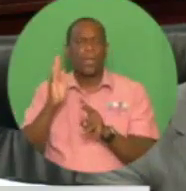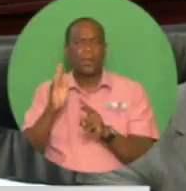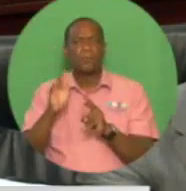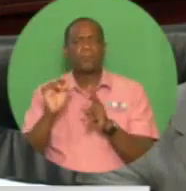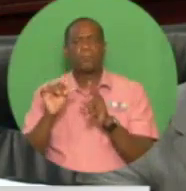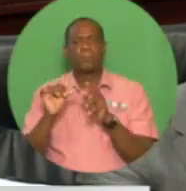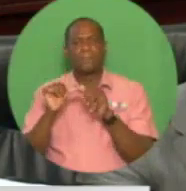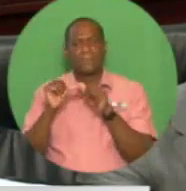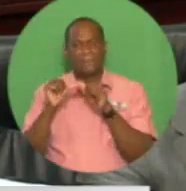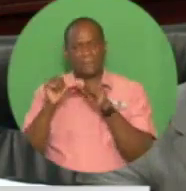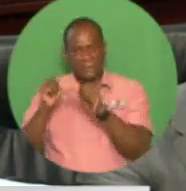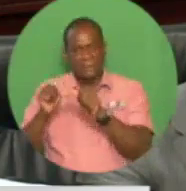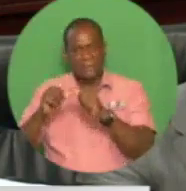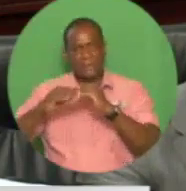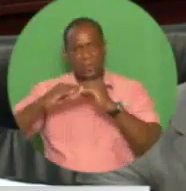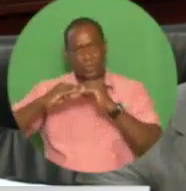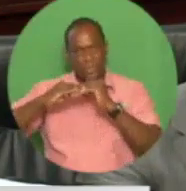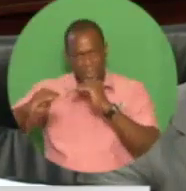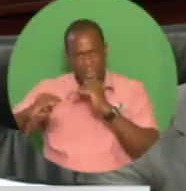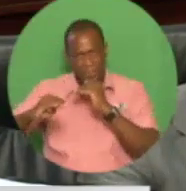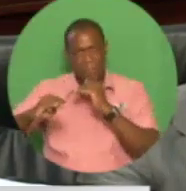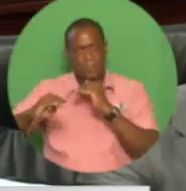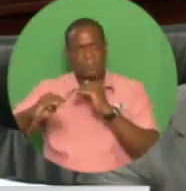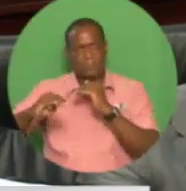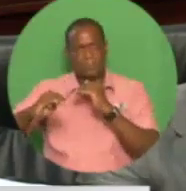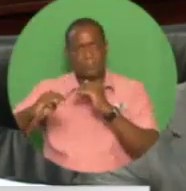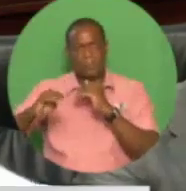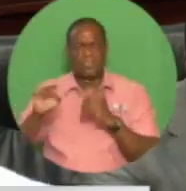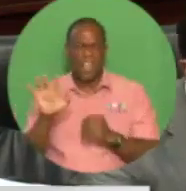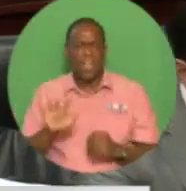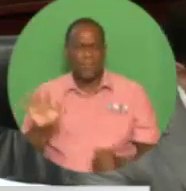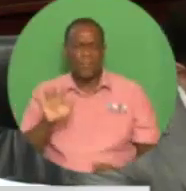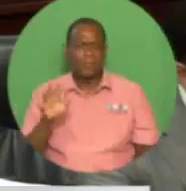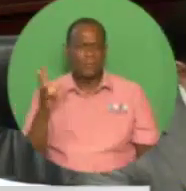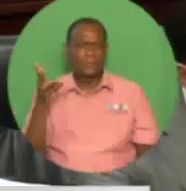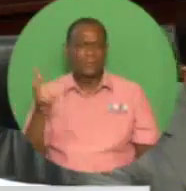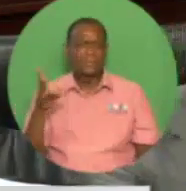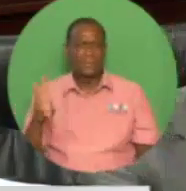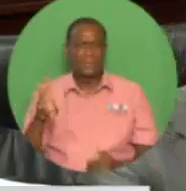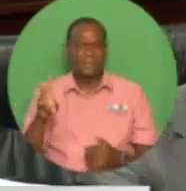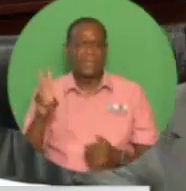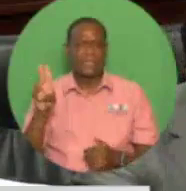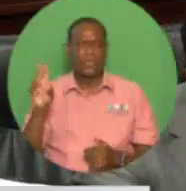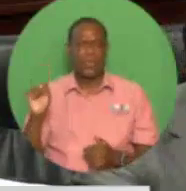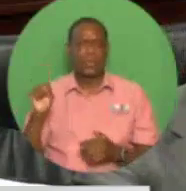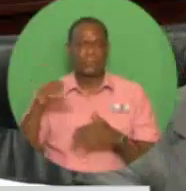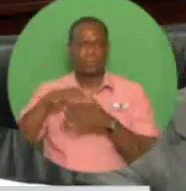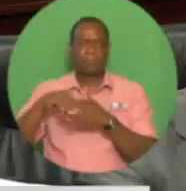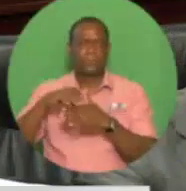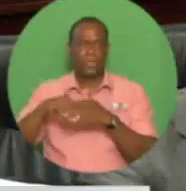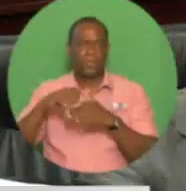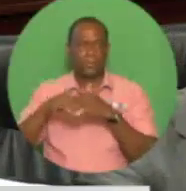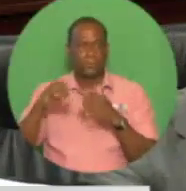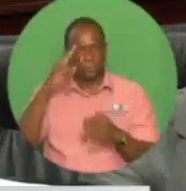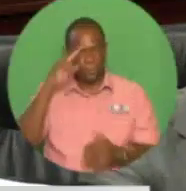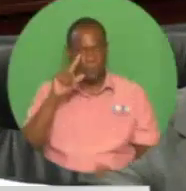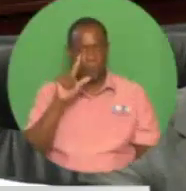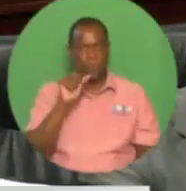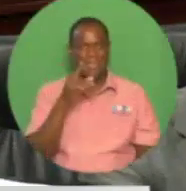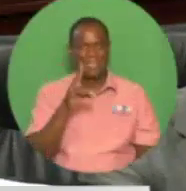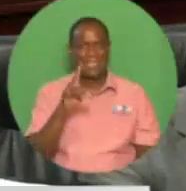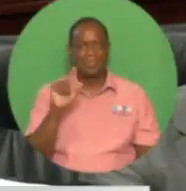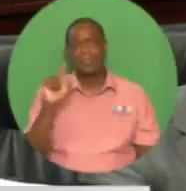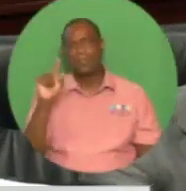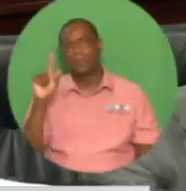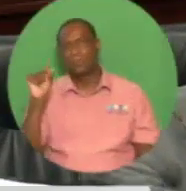term and to average U.S. dollars 68 per barrel in 2018 and 2019. Indeed, the United States